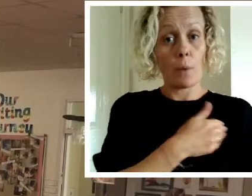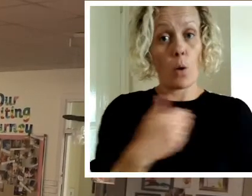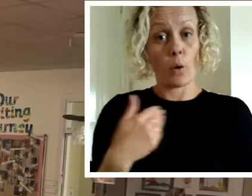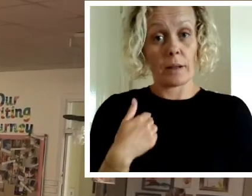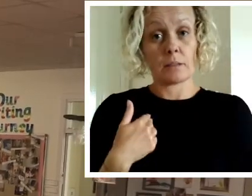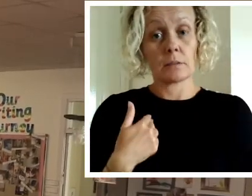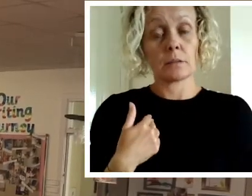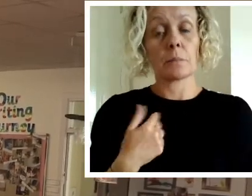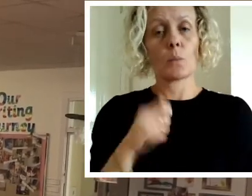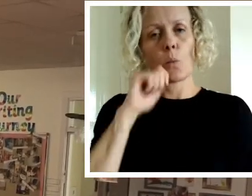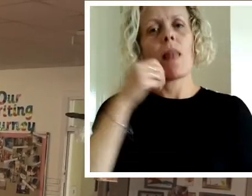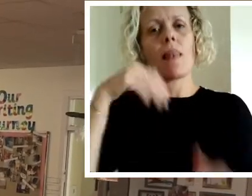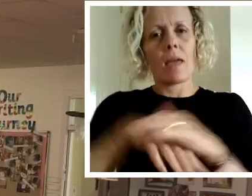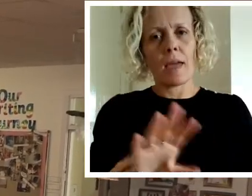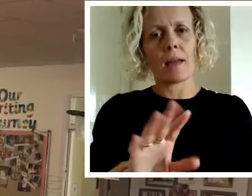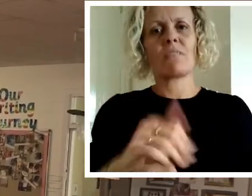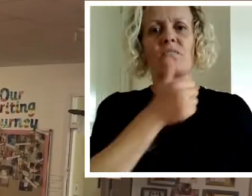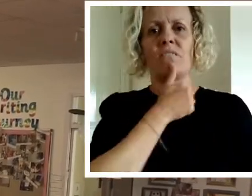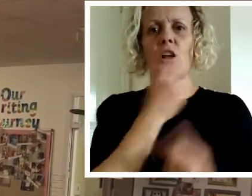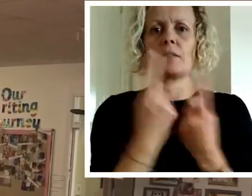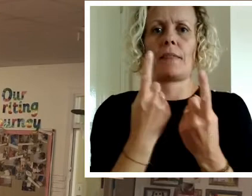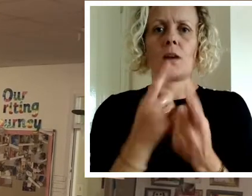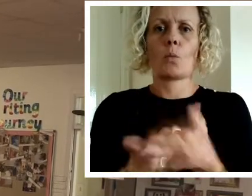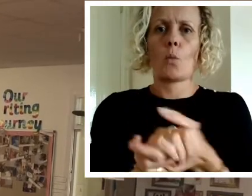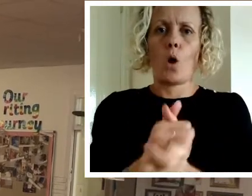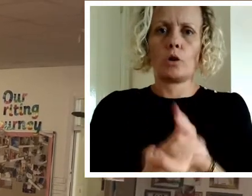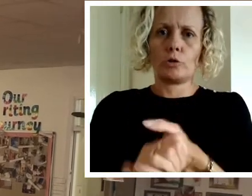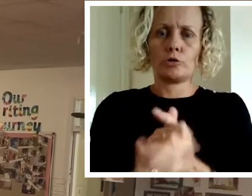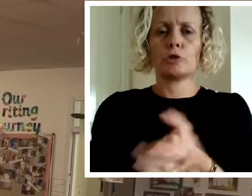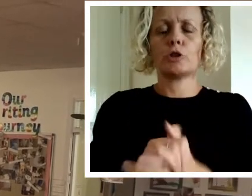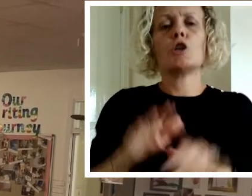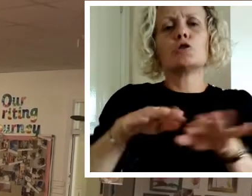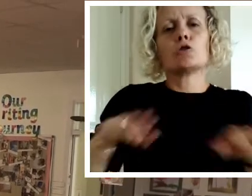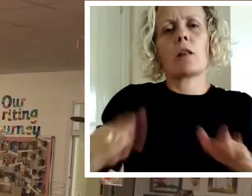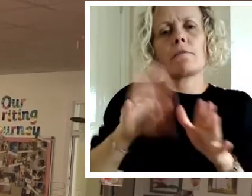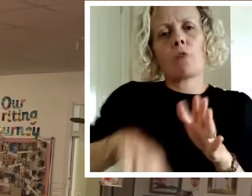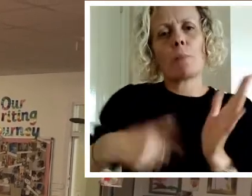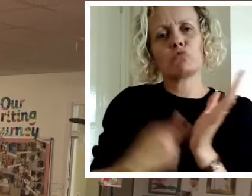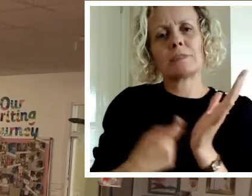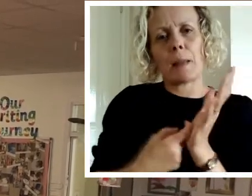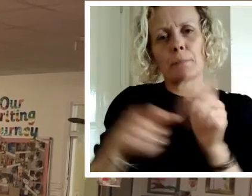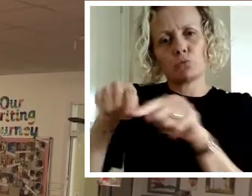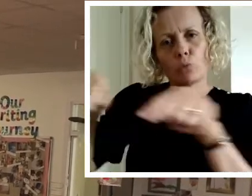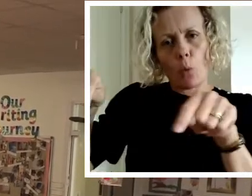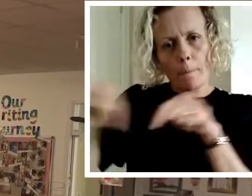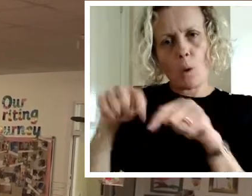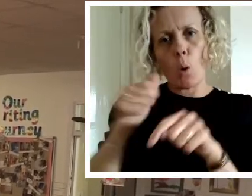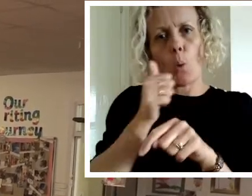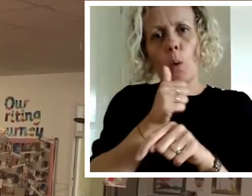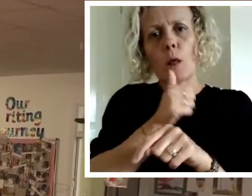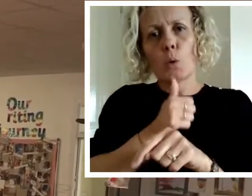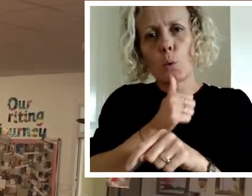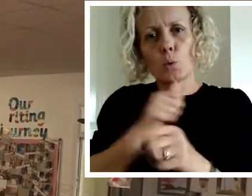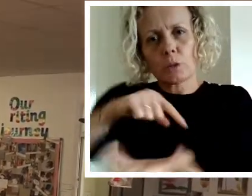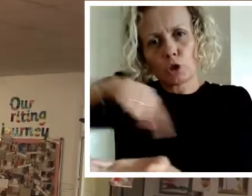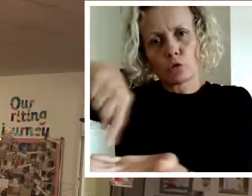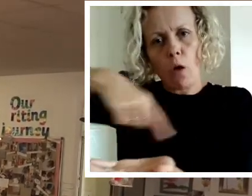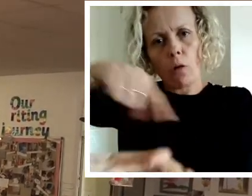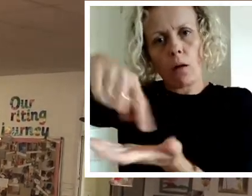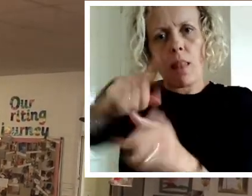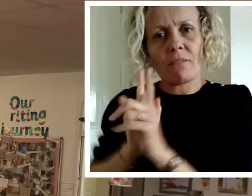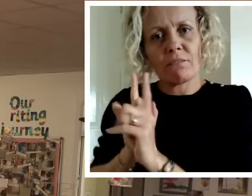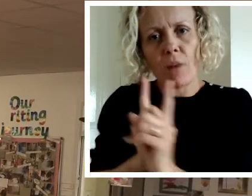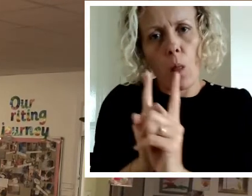When we come in in the morning we're going to be coming to wash our hands. The children from the reception room are going to be